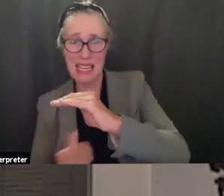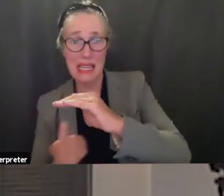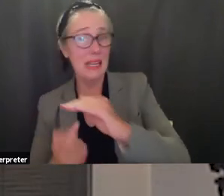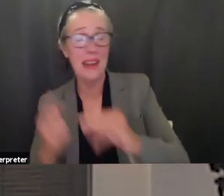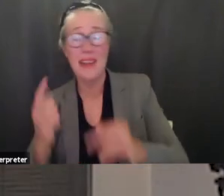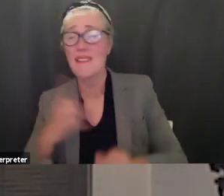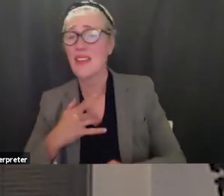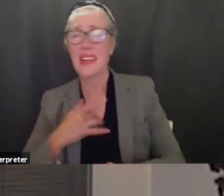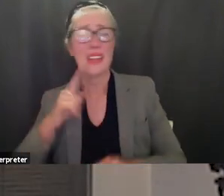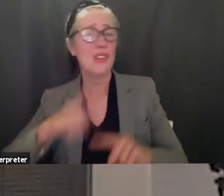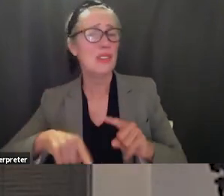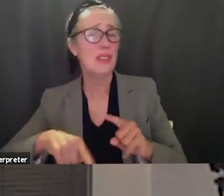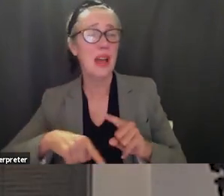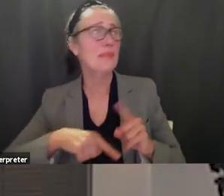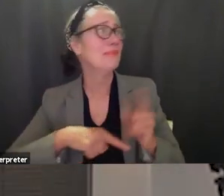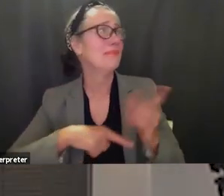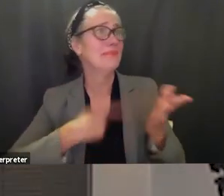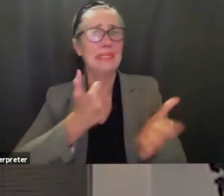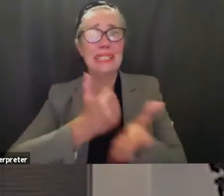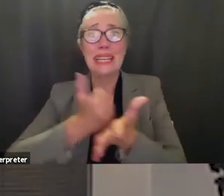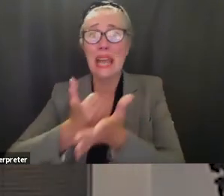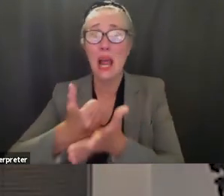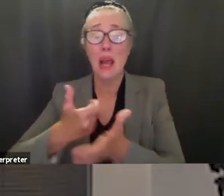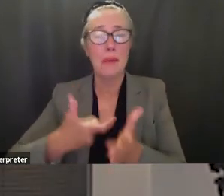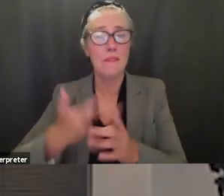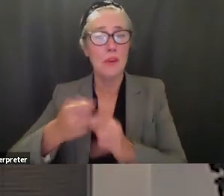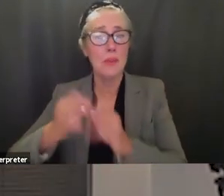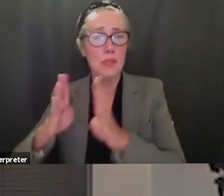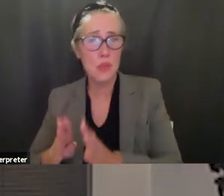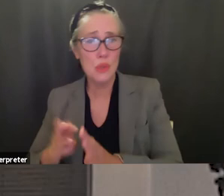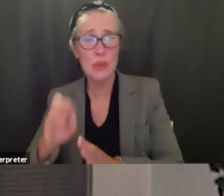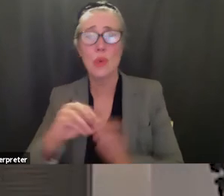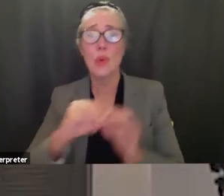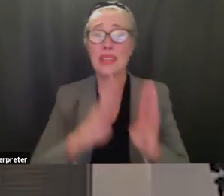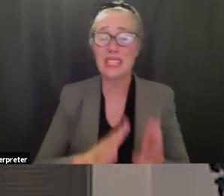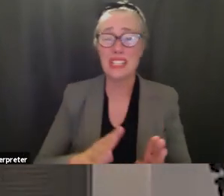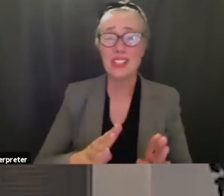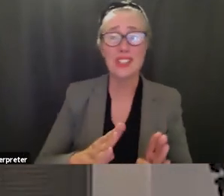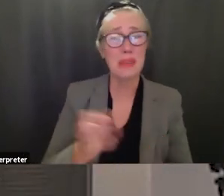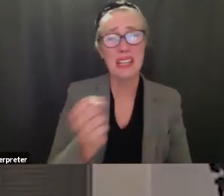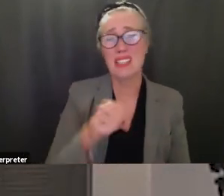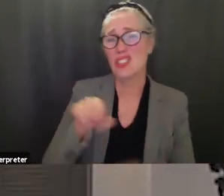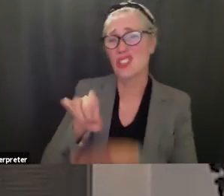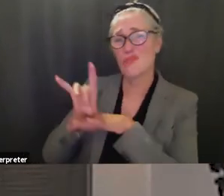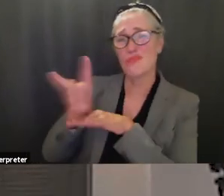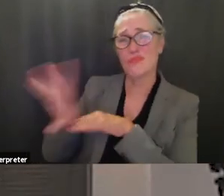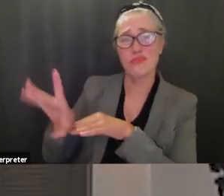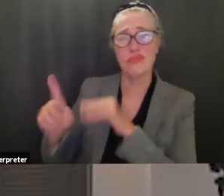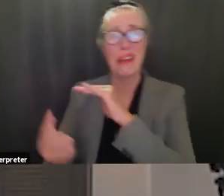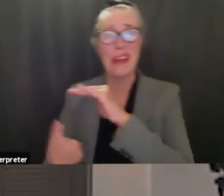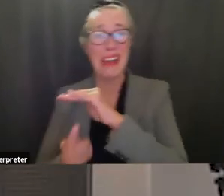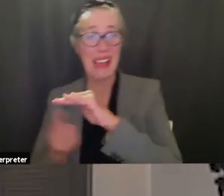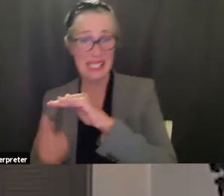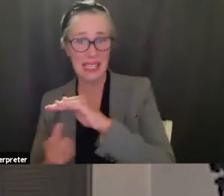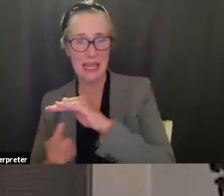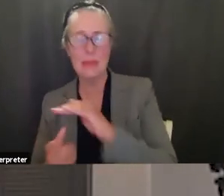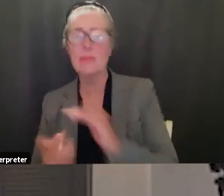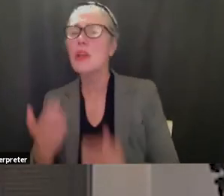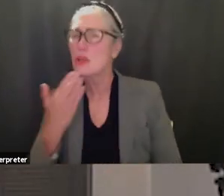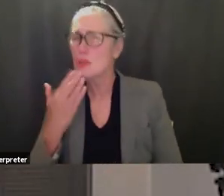help they needed from not only their fellow students but also their teachers so thank you for this thanks thanks